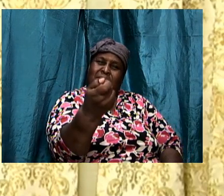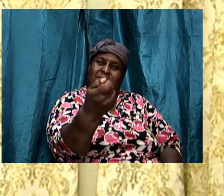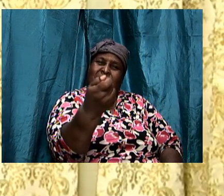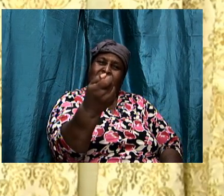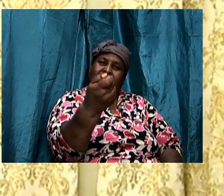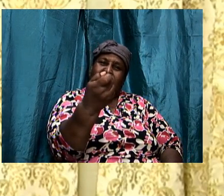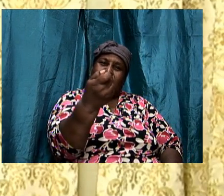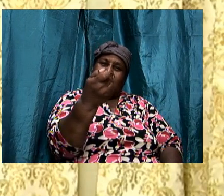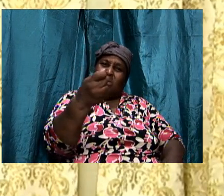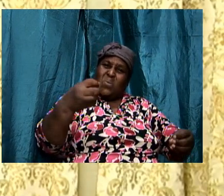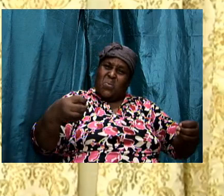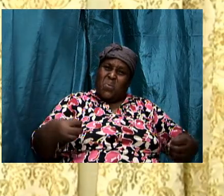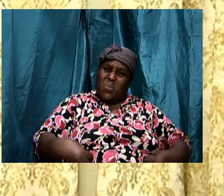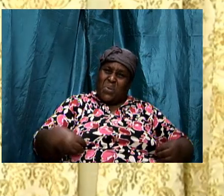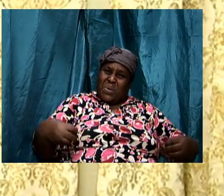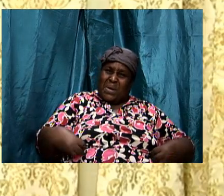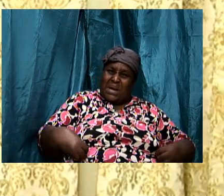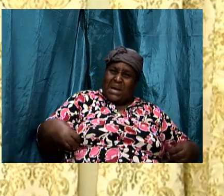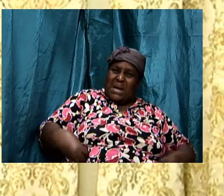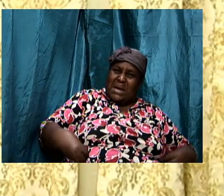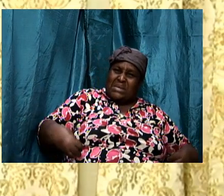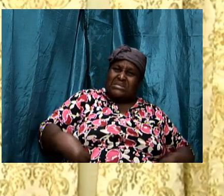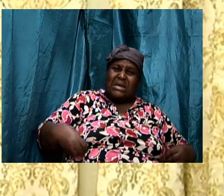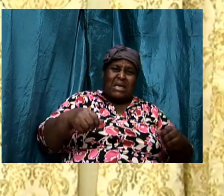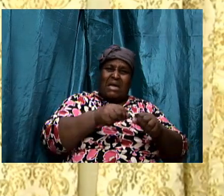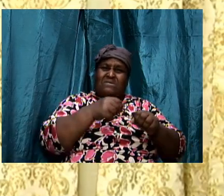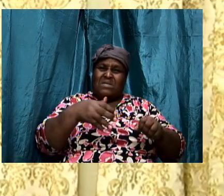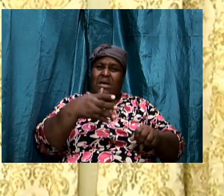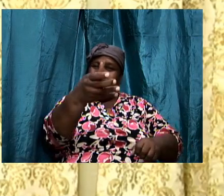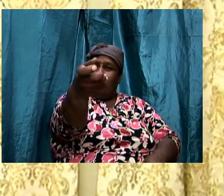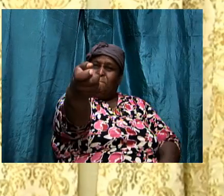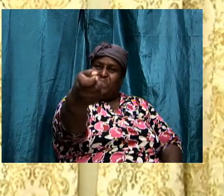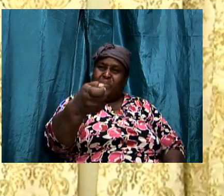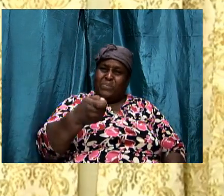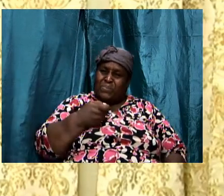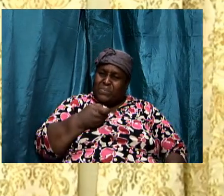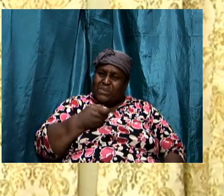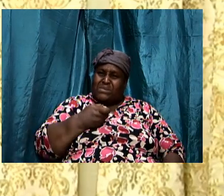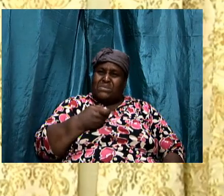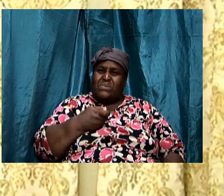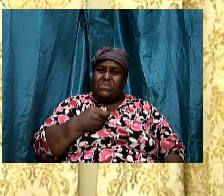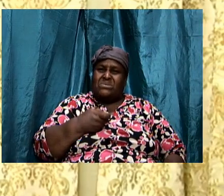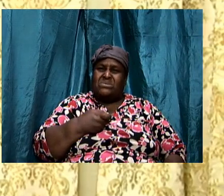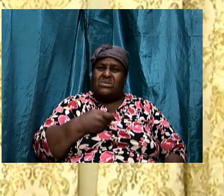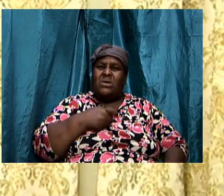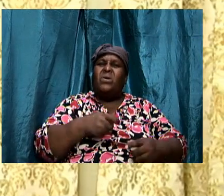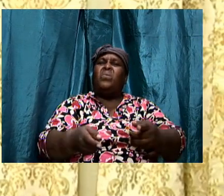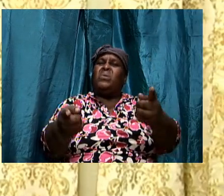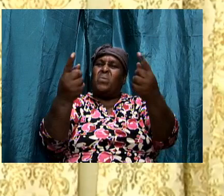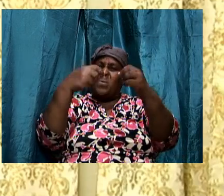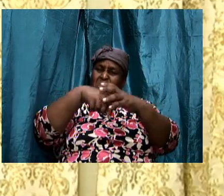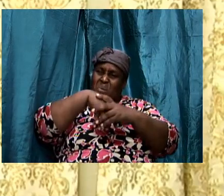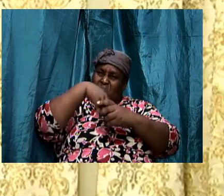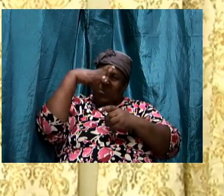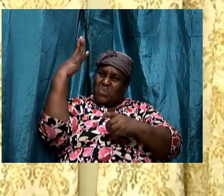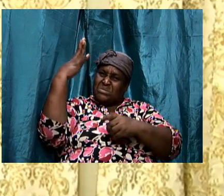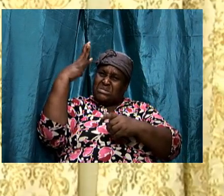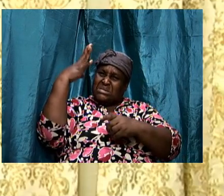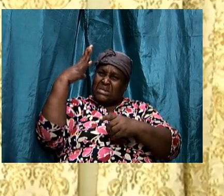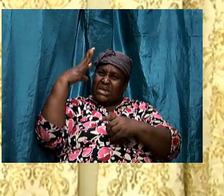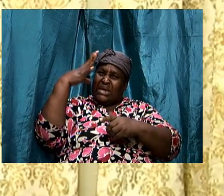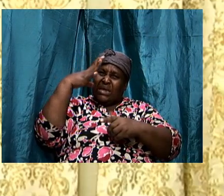organs and intestines and everything and pulled it out. So that when they came back out, the